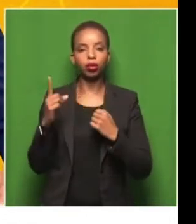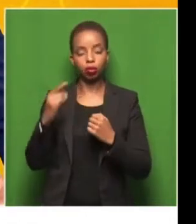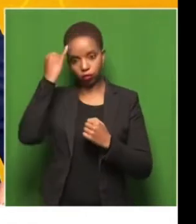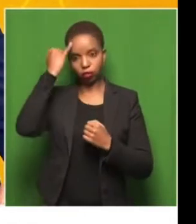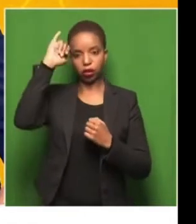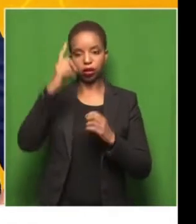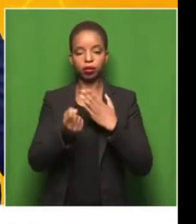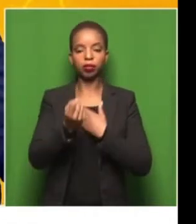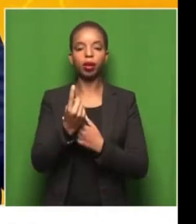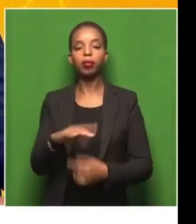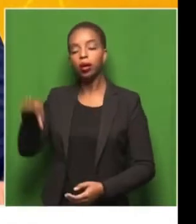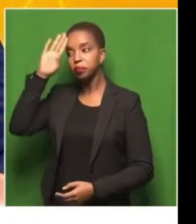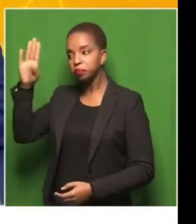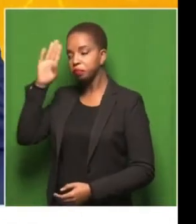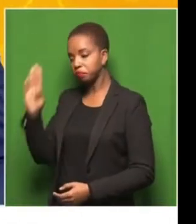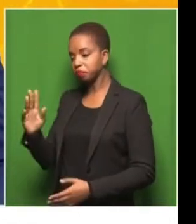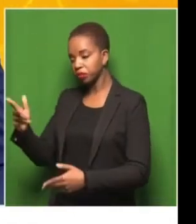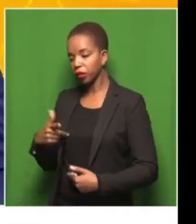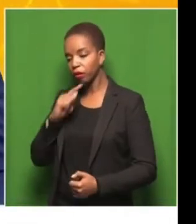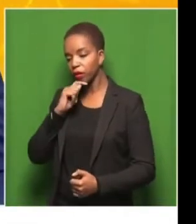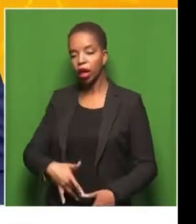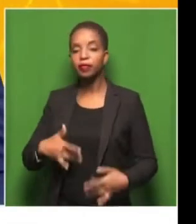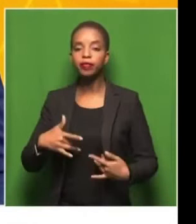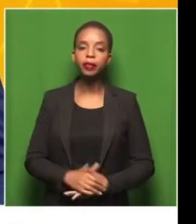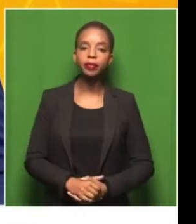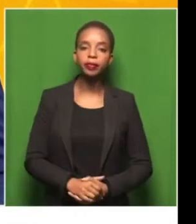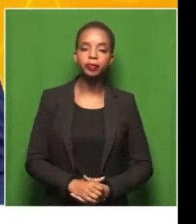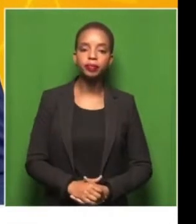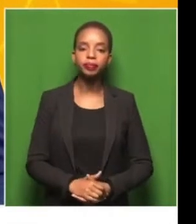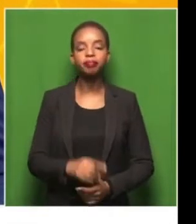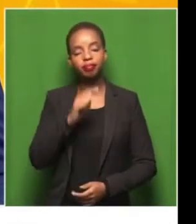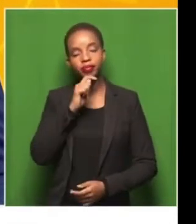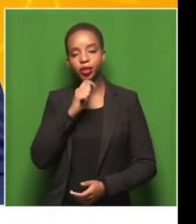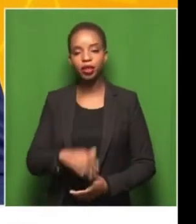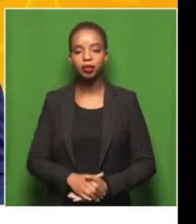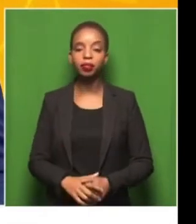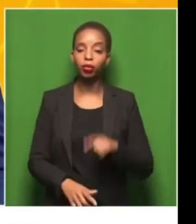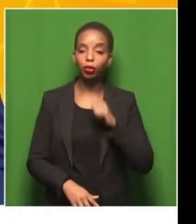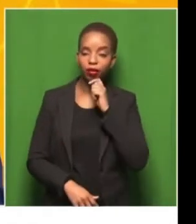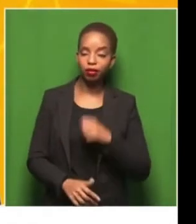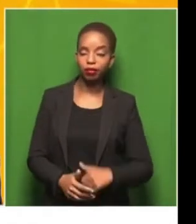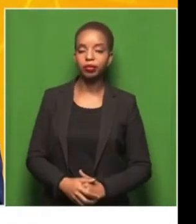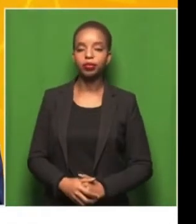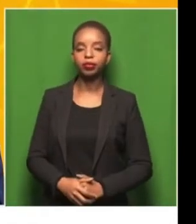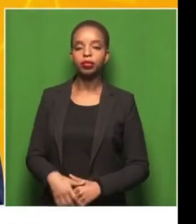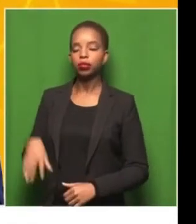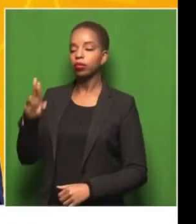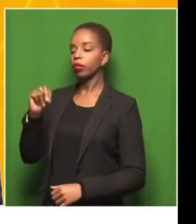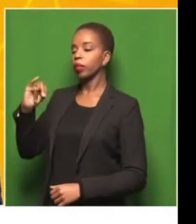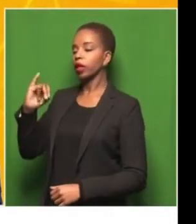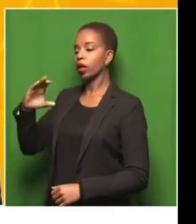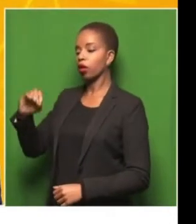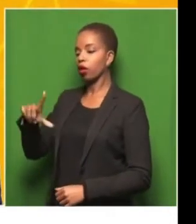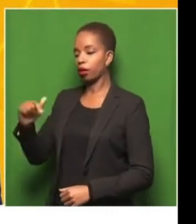Now, ladies, a very good morning to you. Thanks for joining us. Welcome to Morning Live. Morning. Good morning. Nicola, I'm going to start with you.